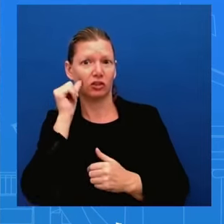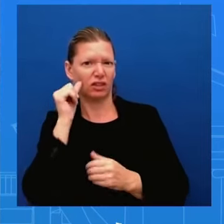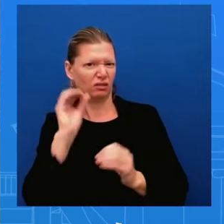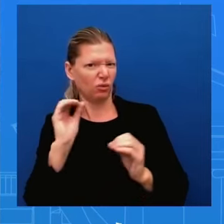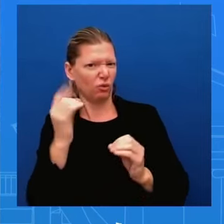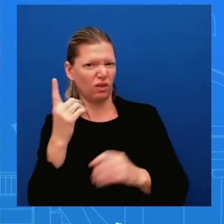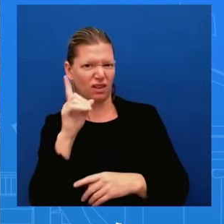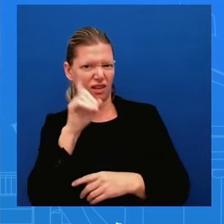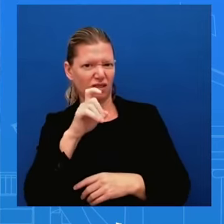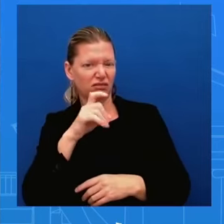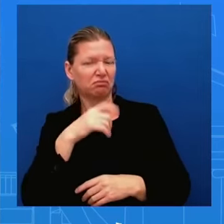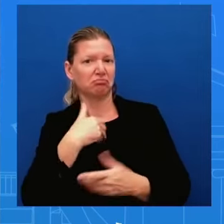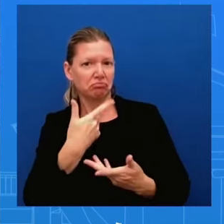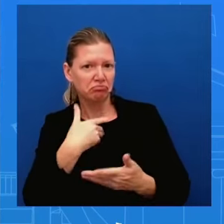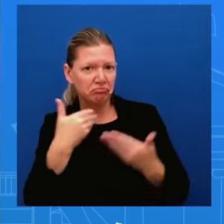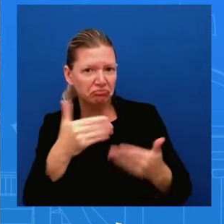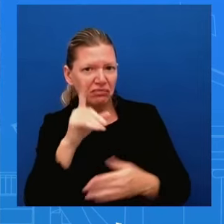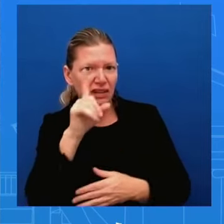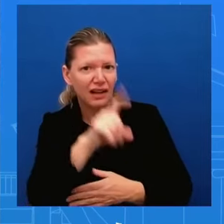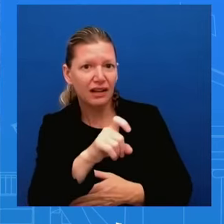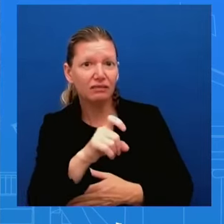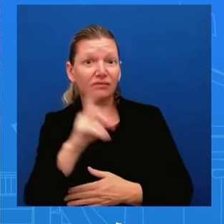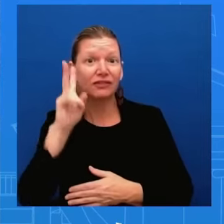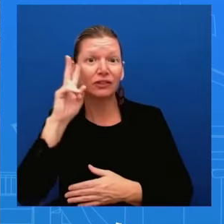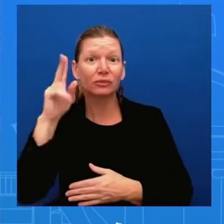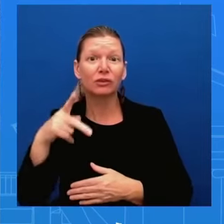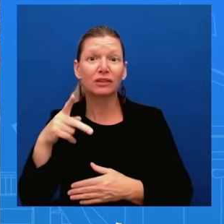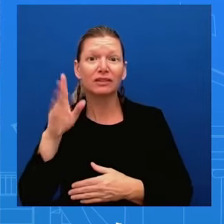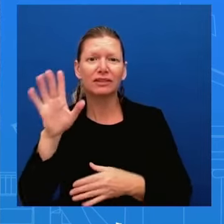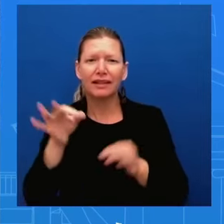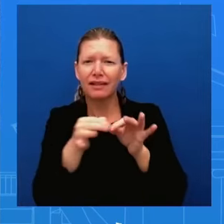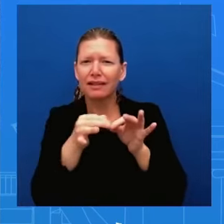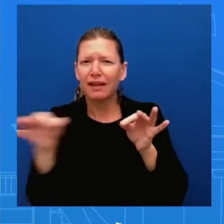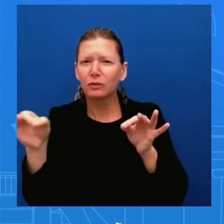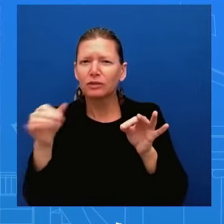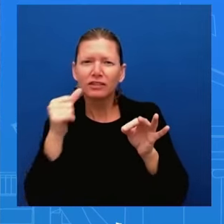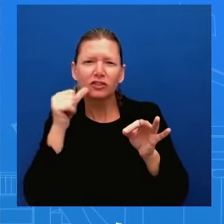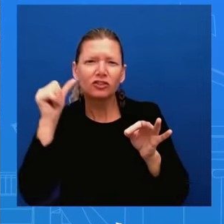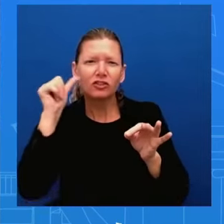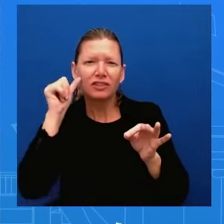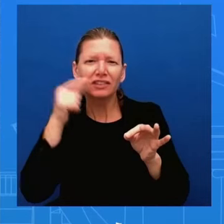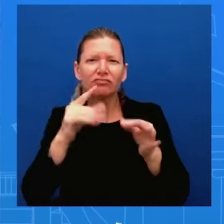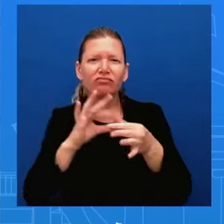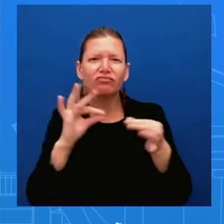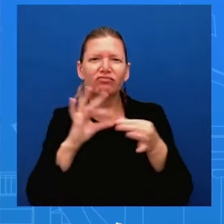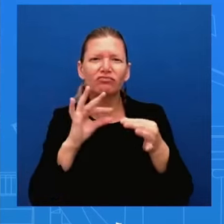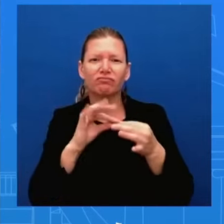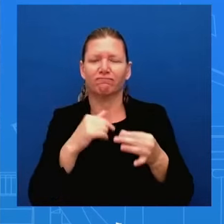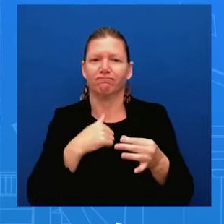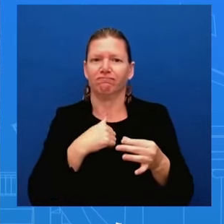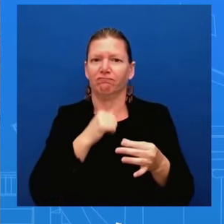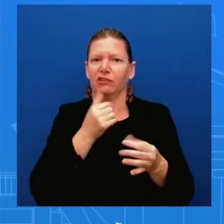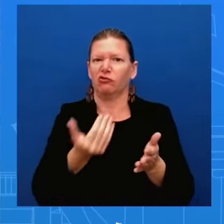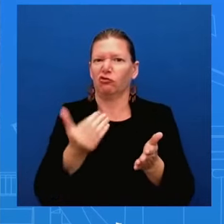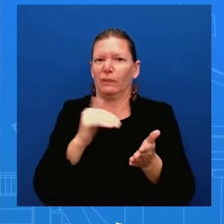yesterday to young people uh i'm not going to repeat that language i don't use that language publicly and i don't think you want me to repeat verbatim i it's